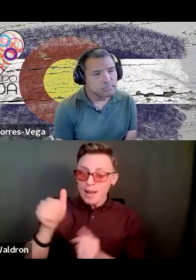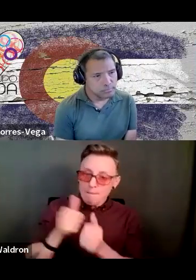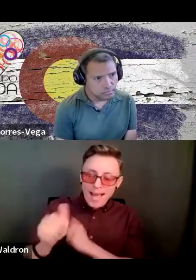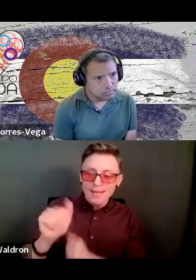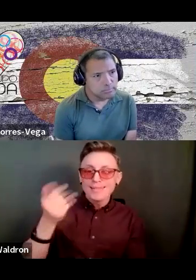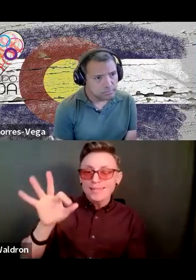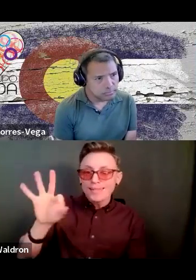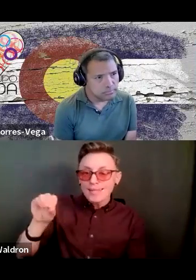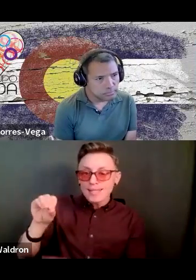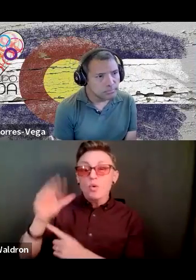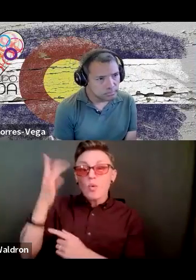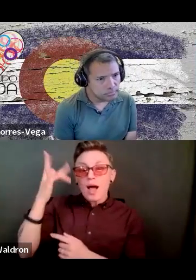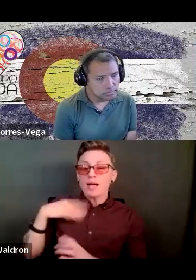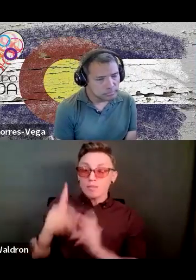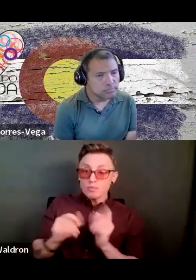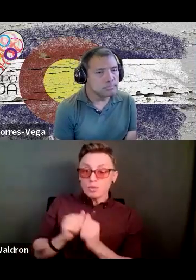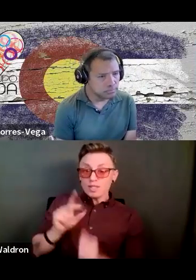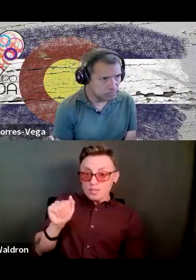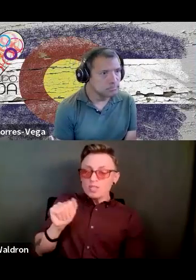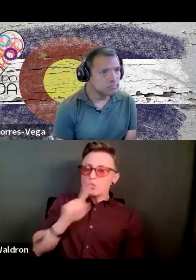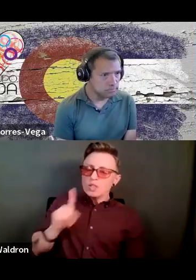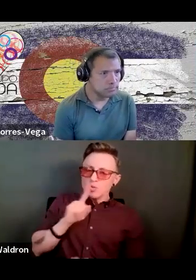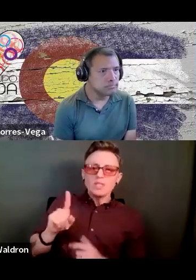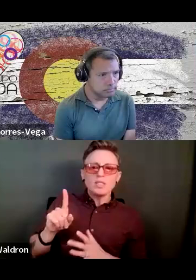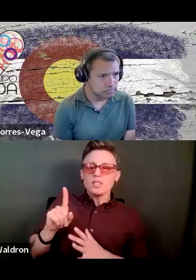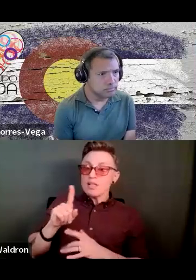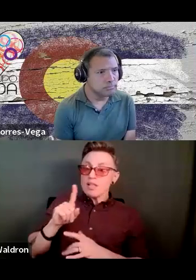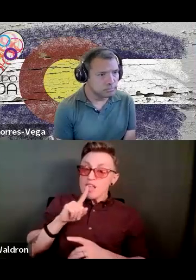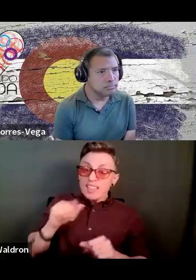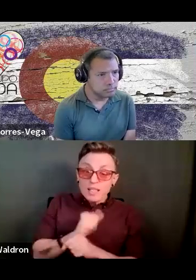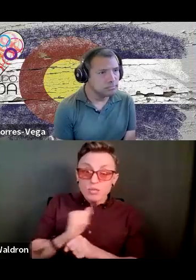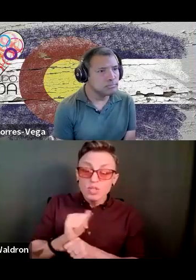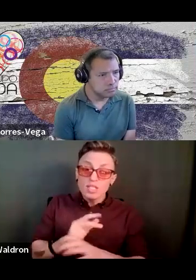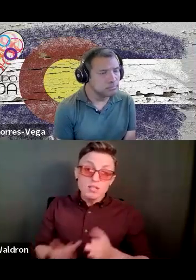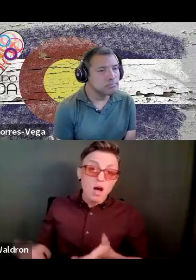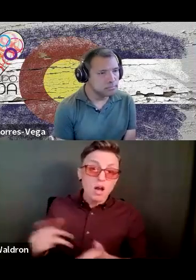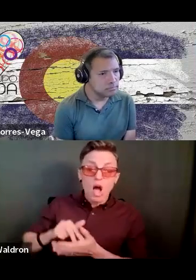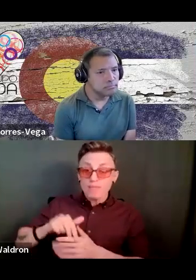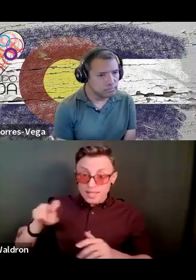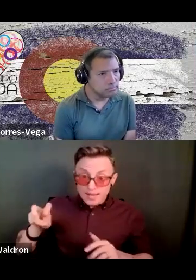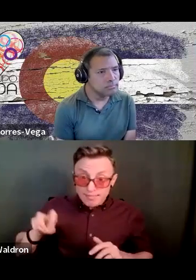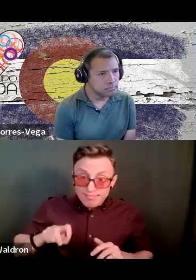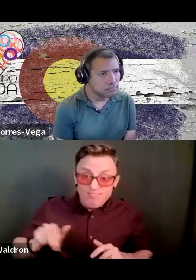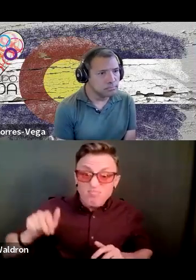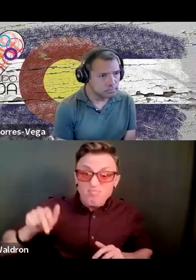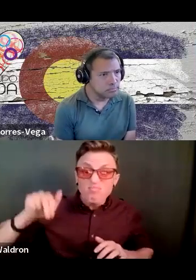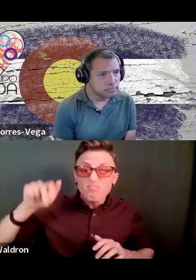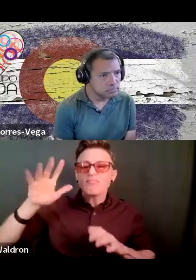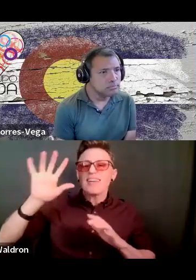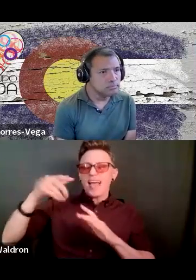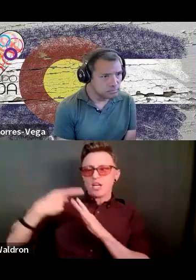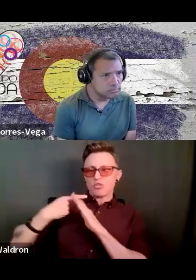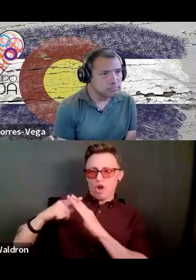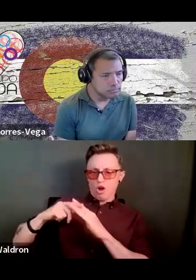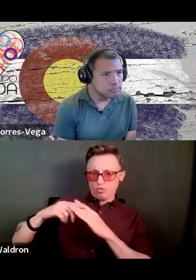bunch of disabled folks getting out of their chair and climbing up steps. That's what it took. And that was the start. That's the floor. A lot that